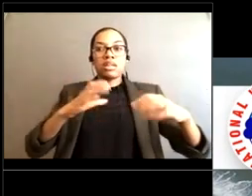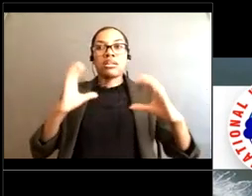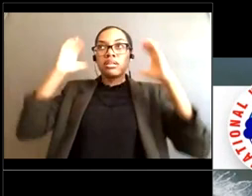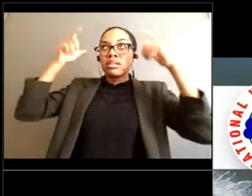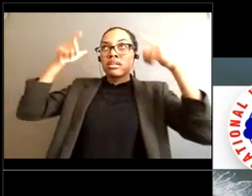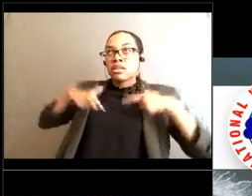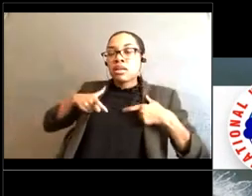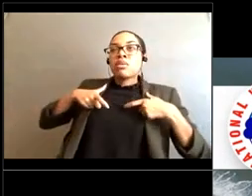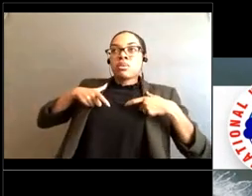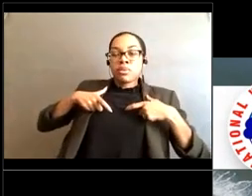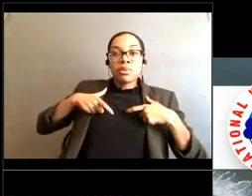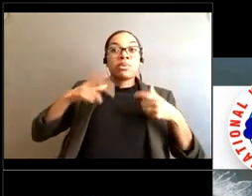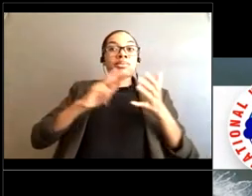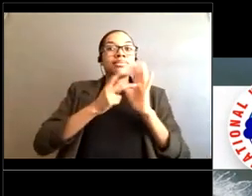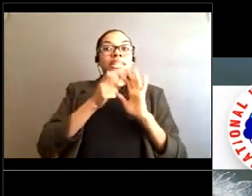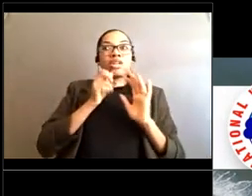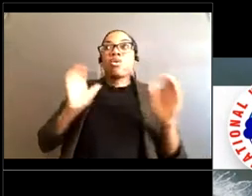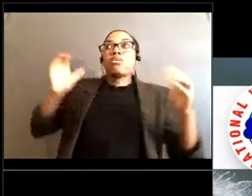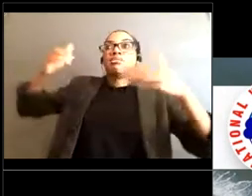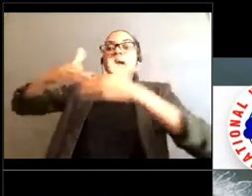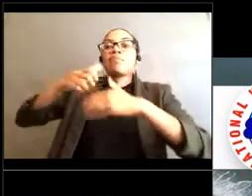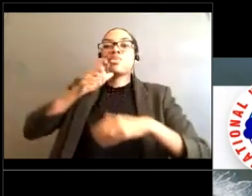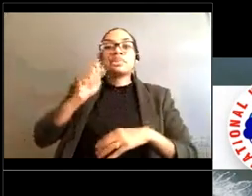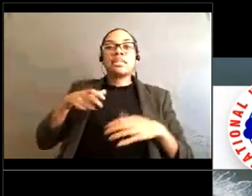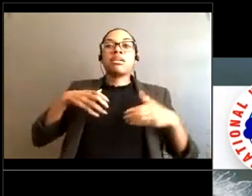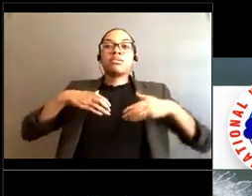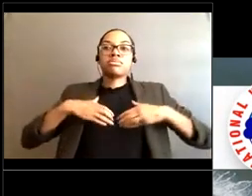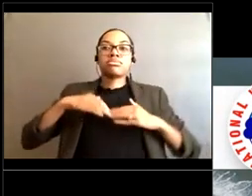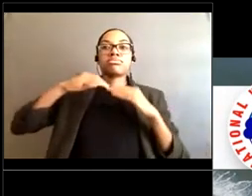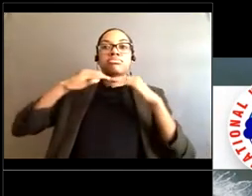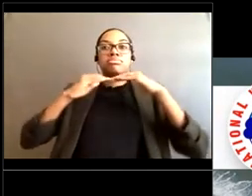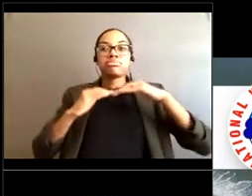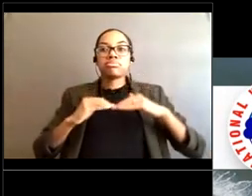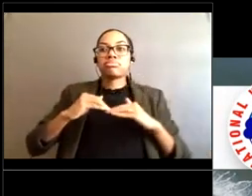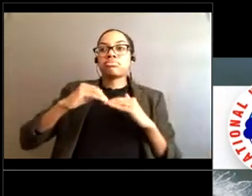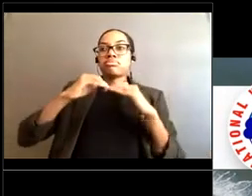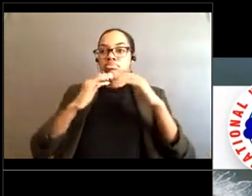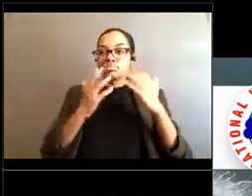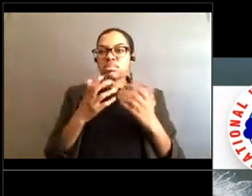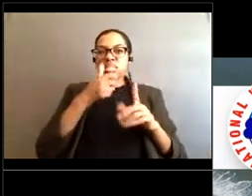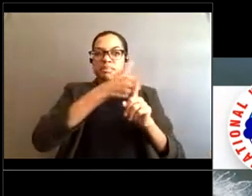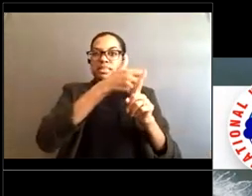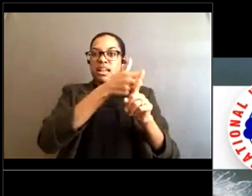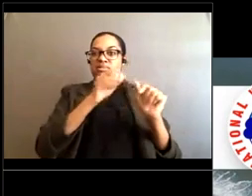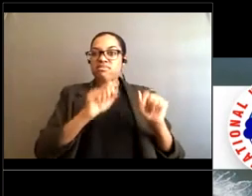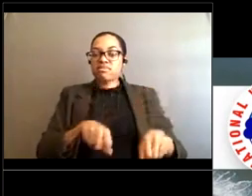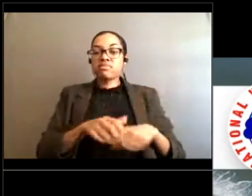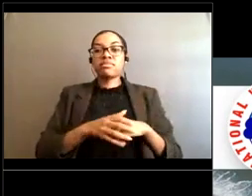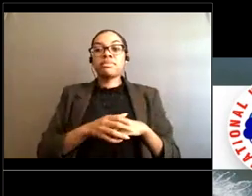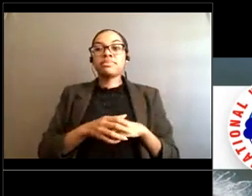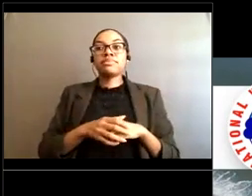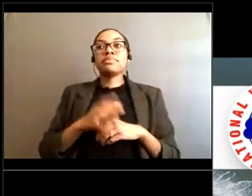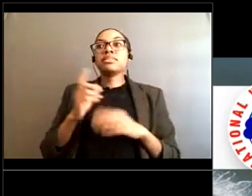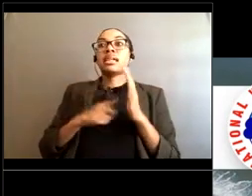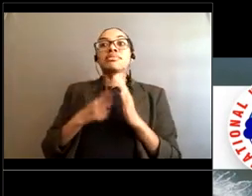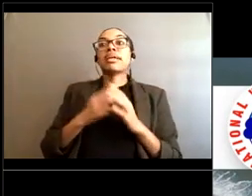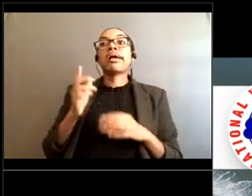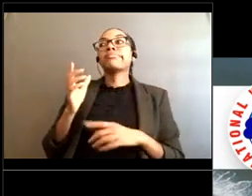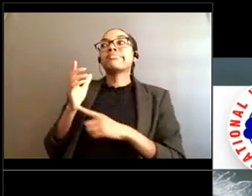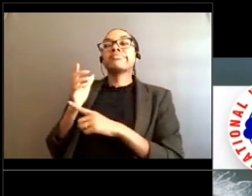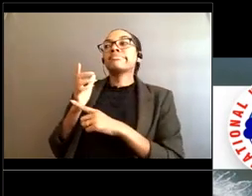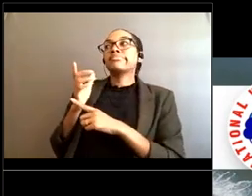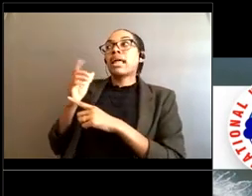mistake people make is um They go in the water without flotation and they're in such a hurry They don't take that second to